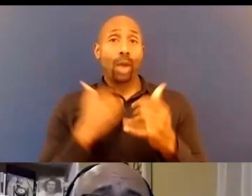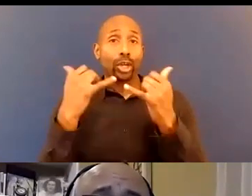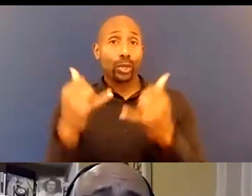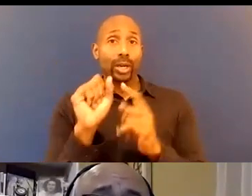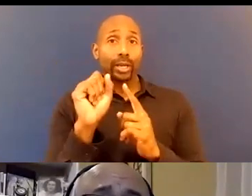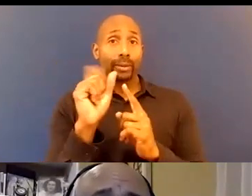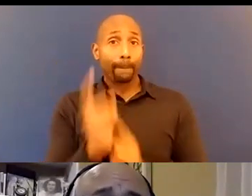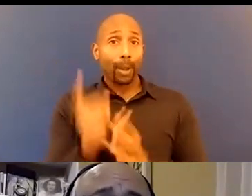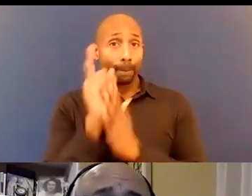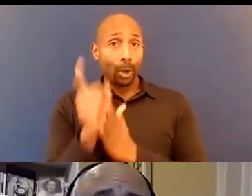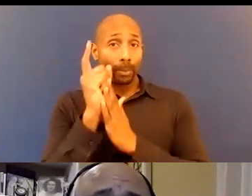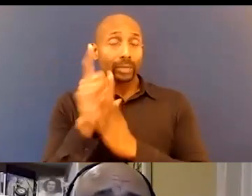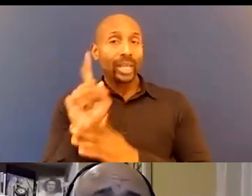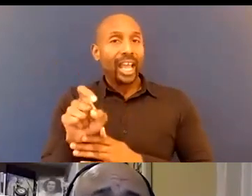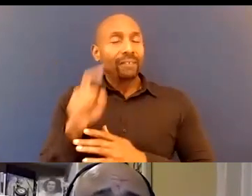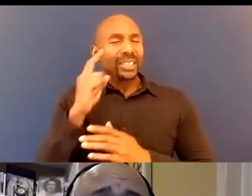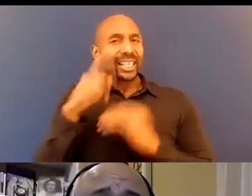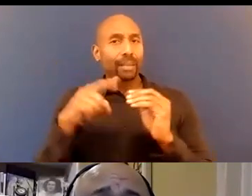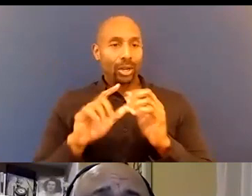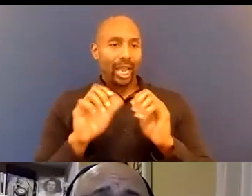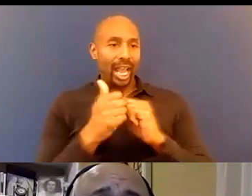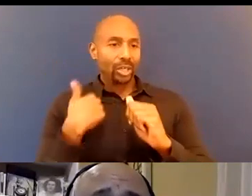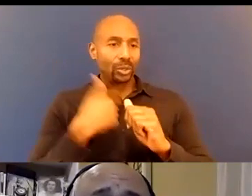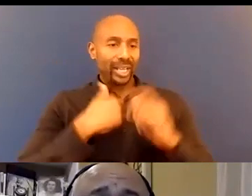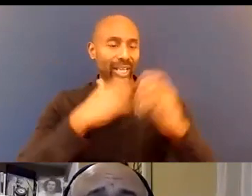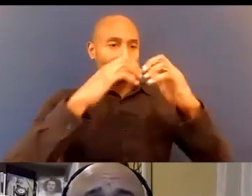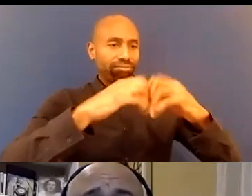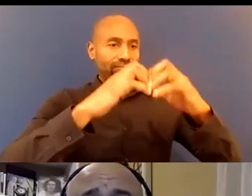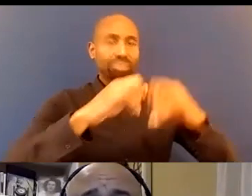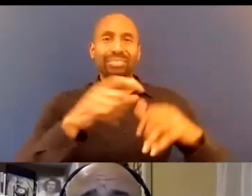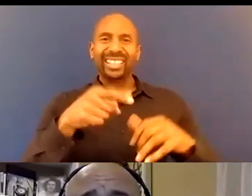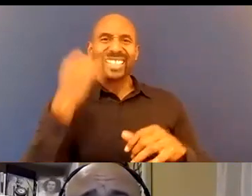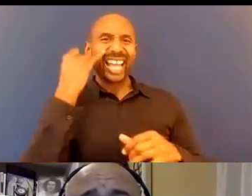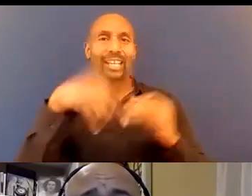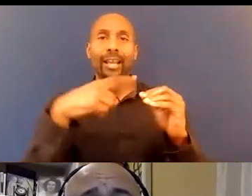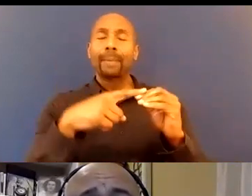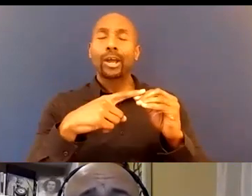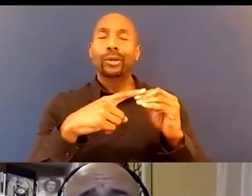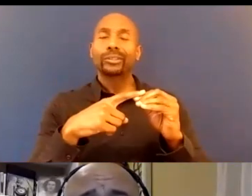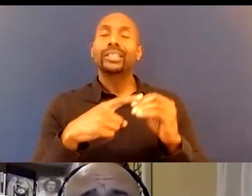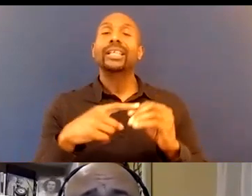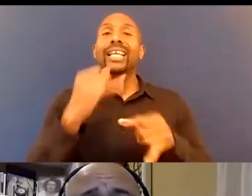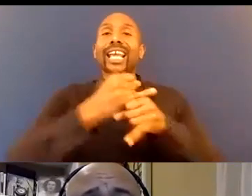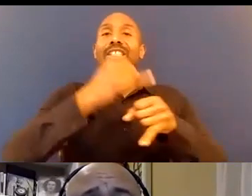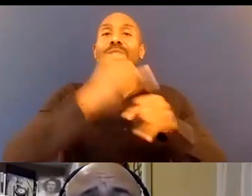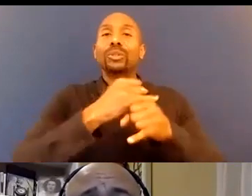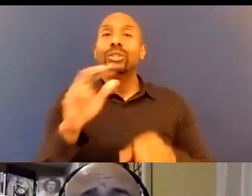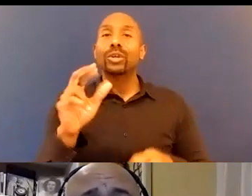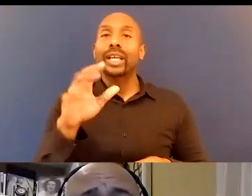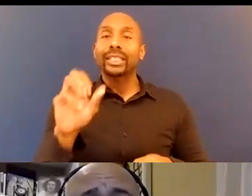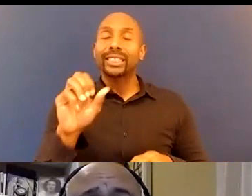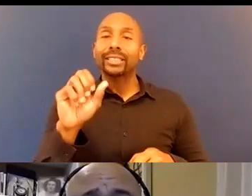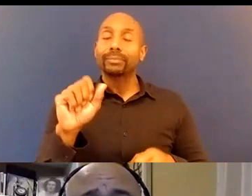it that we deconstruct institutional racism we're missing the whole point so whatever programs we do